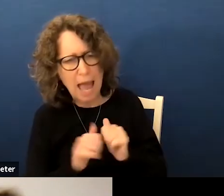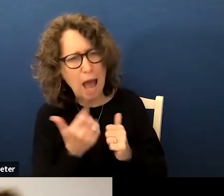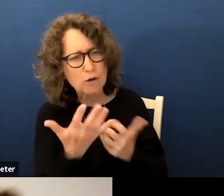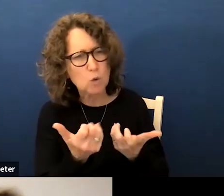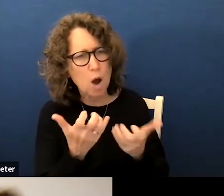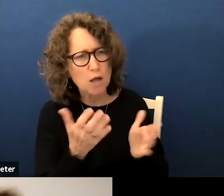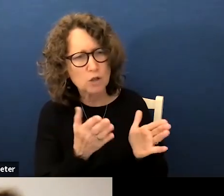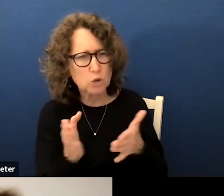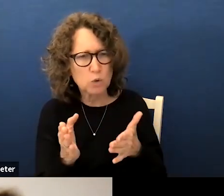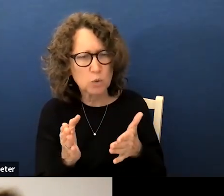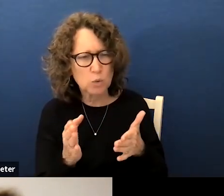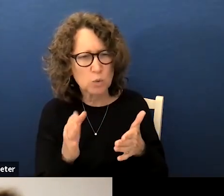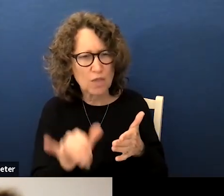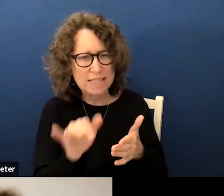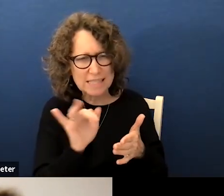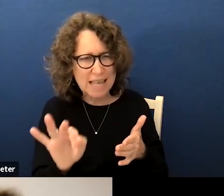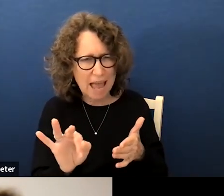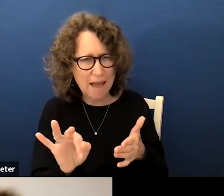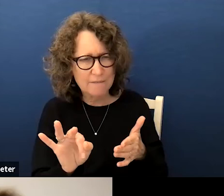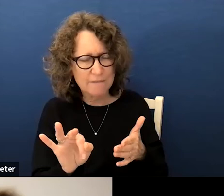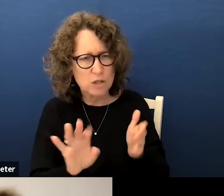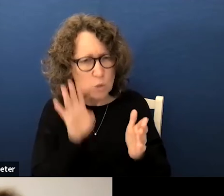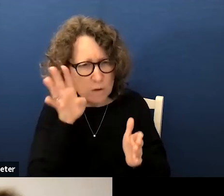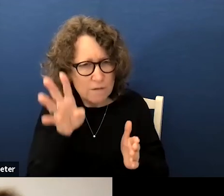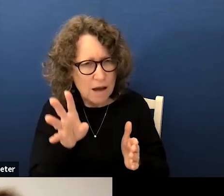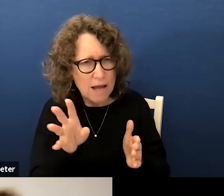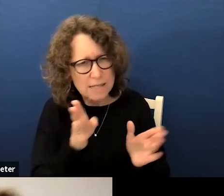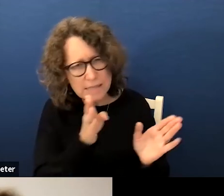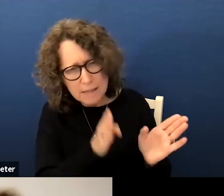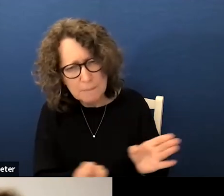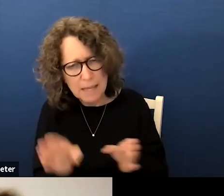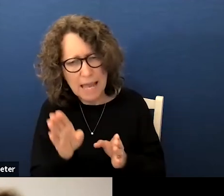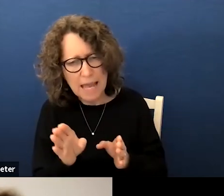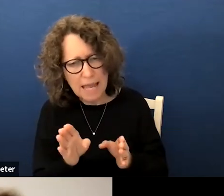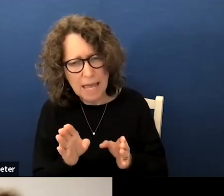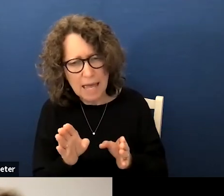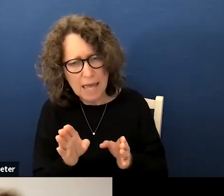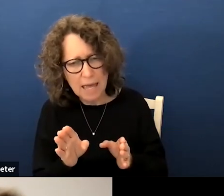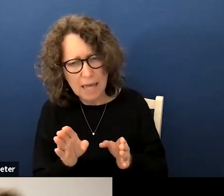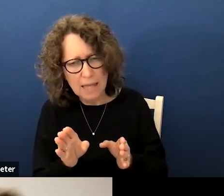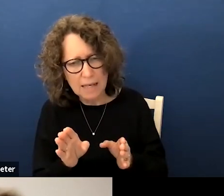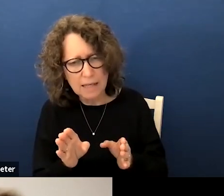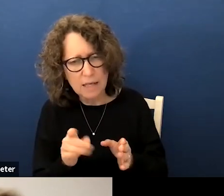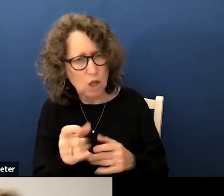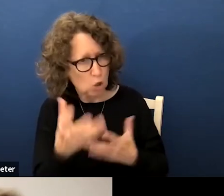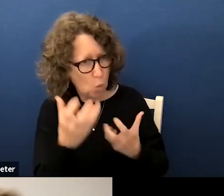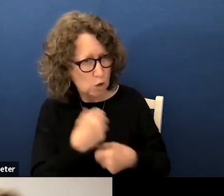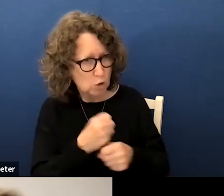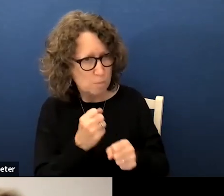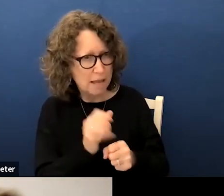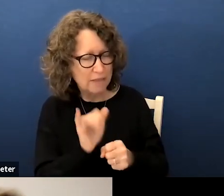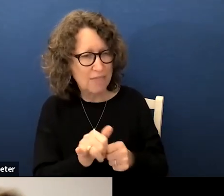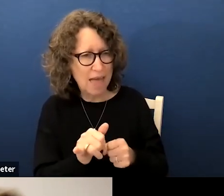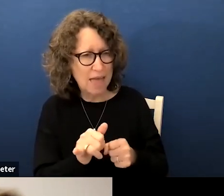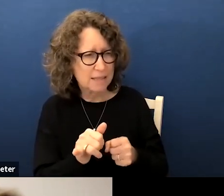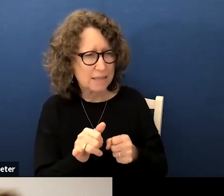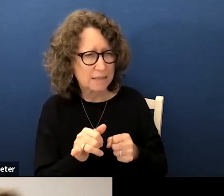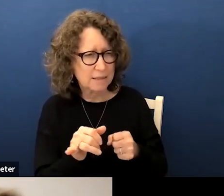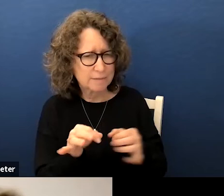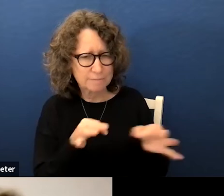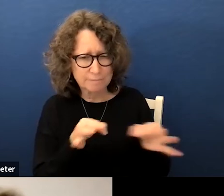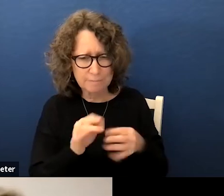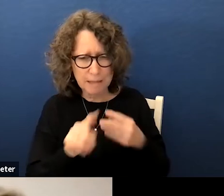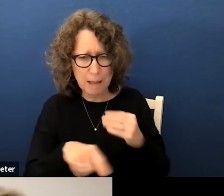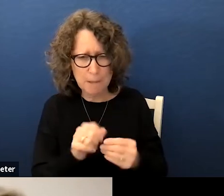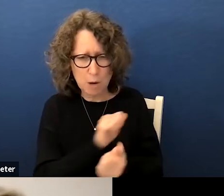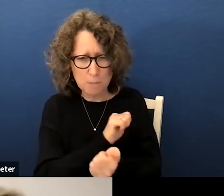direct the staff to devise the plan short of this resolution you just like to make that direction without